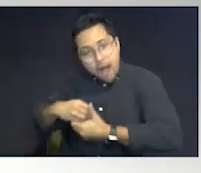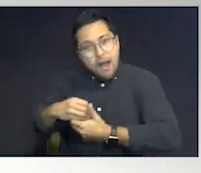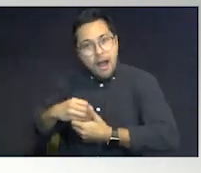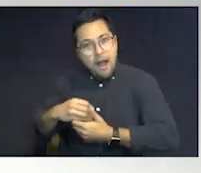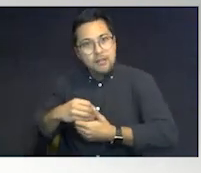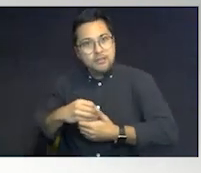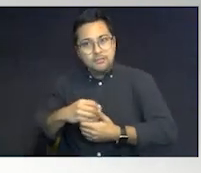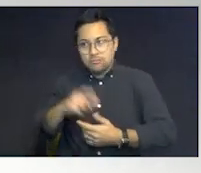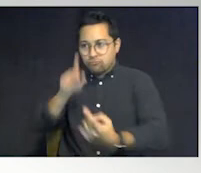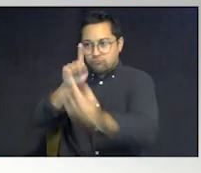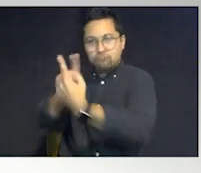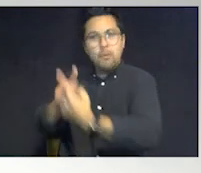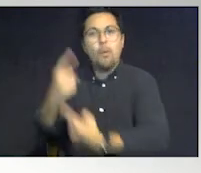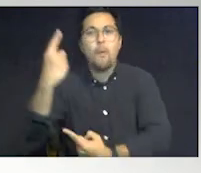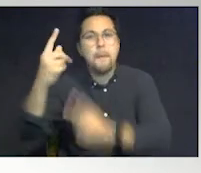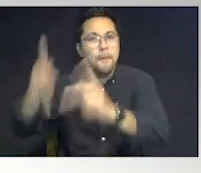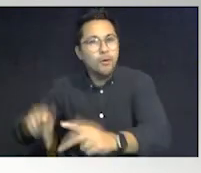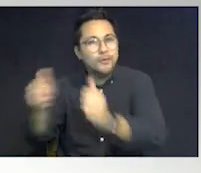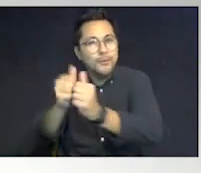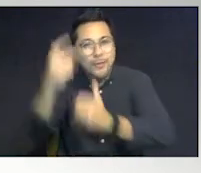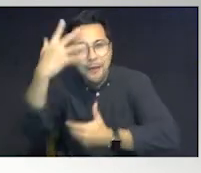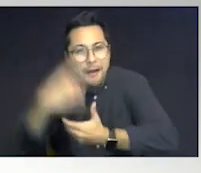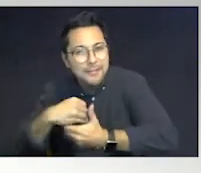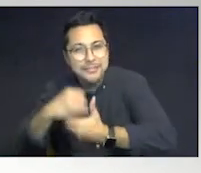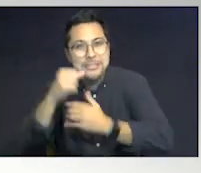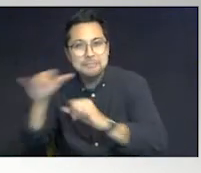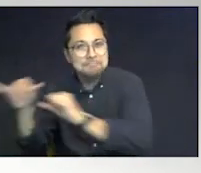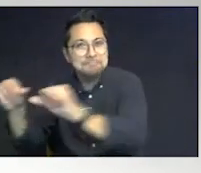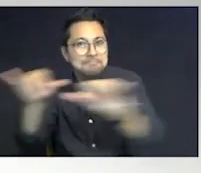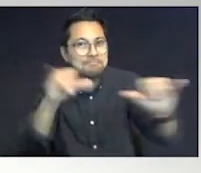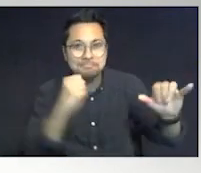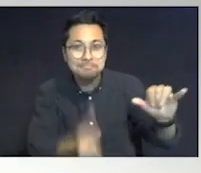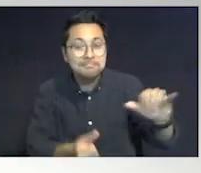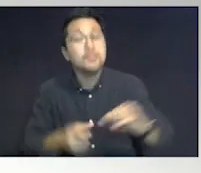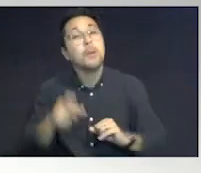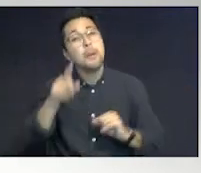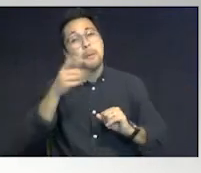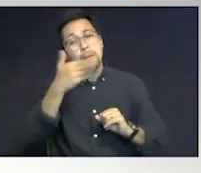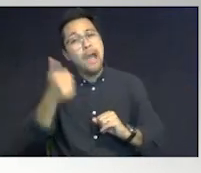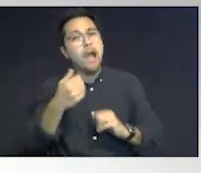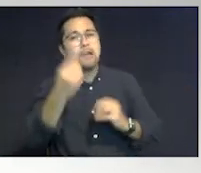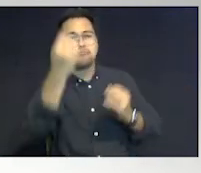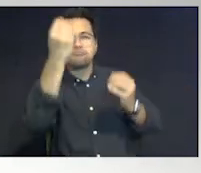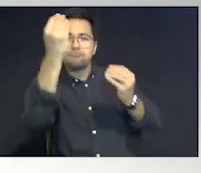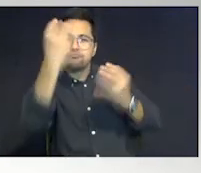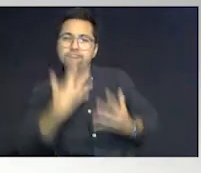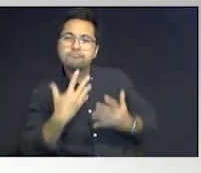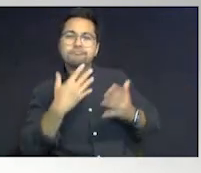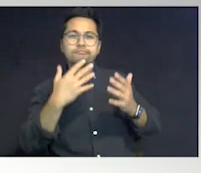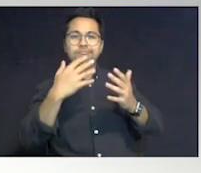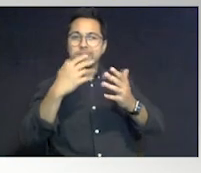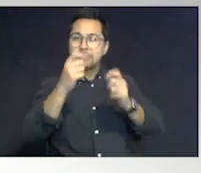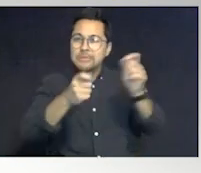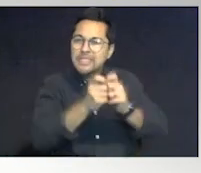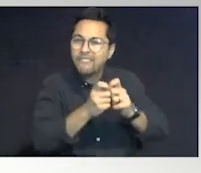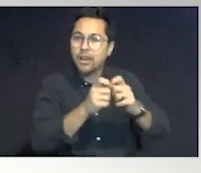So it's important for you to give us the uniqueness of your child for us to be able to police them better.